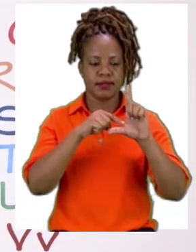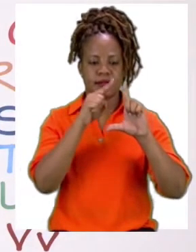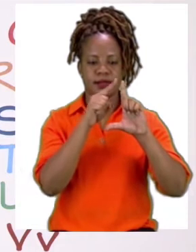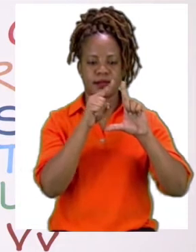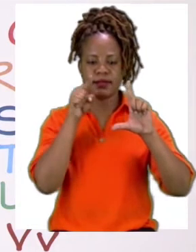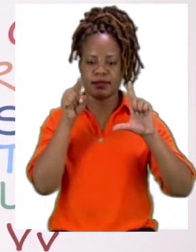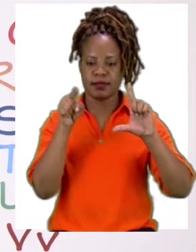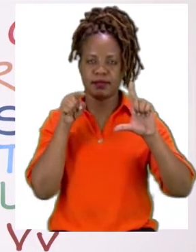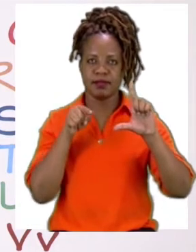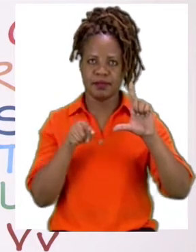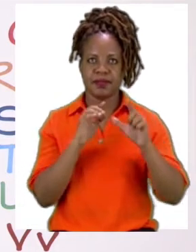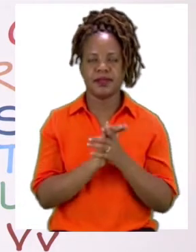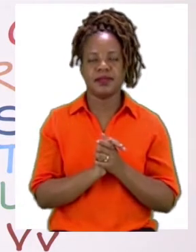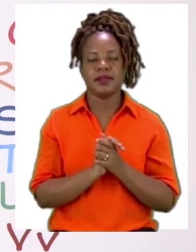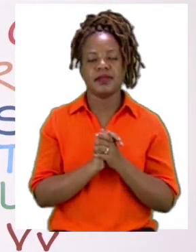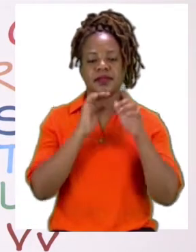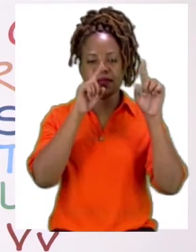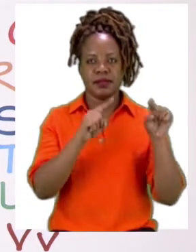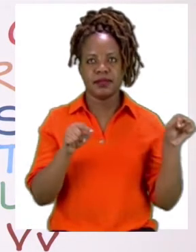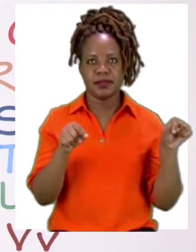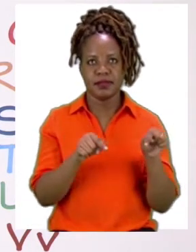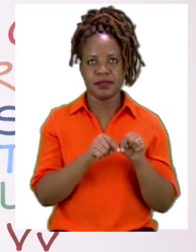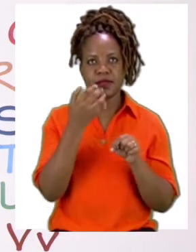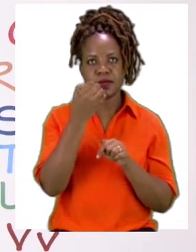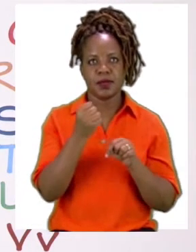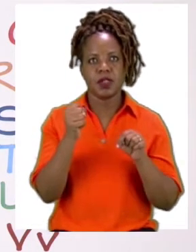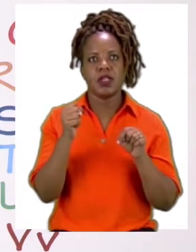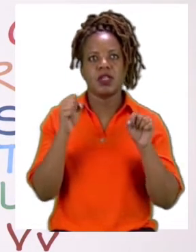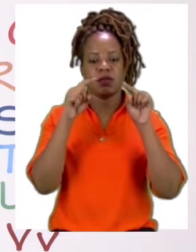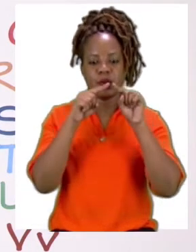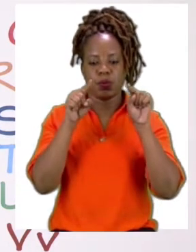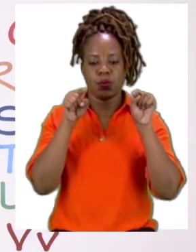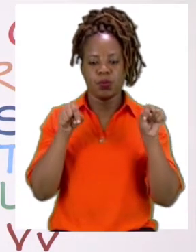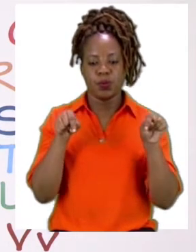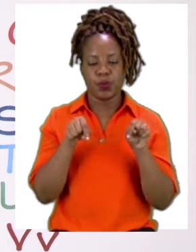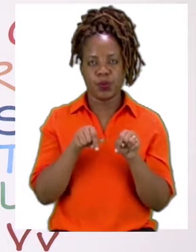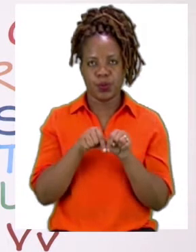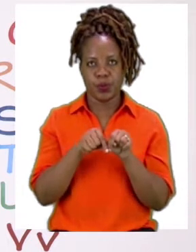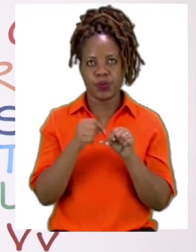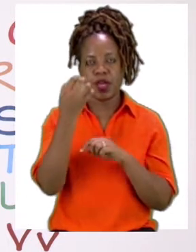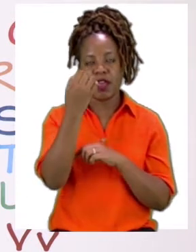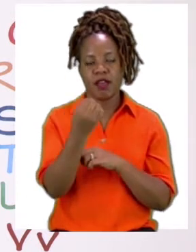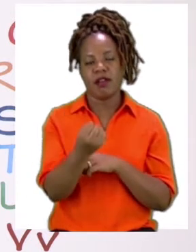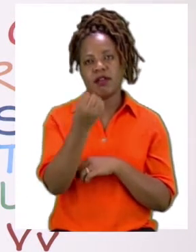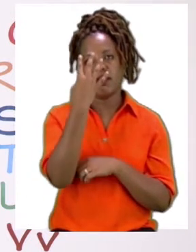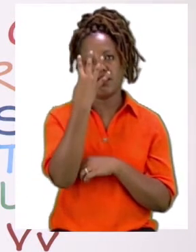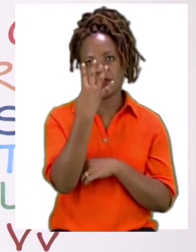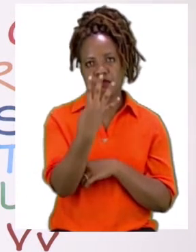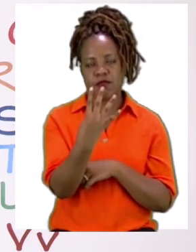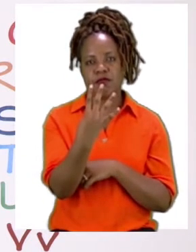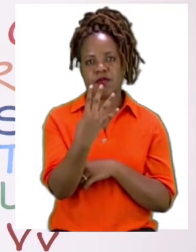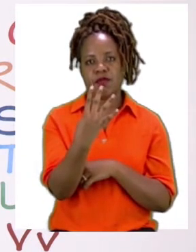the board I have a square. Already what we know about a square is that it has four equal sides.